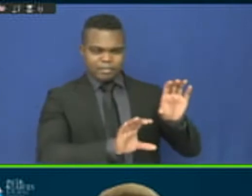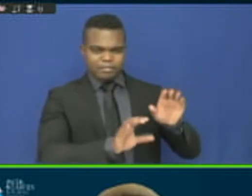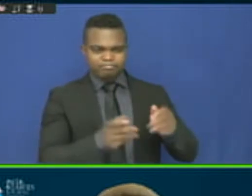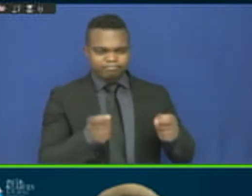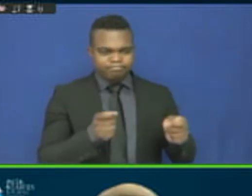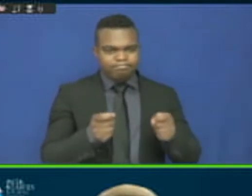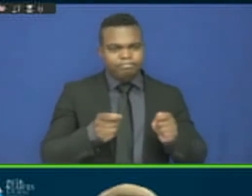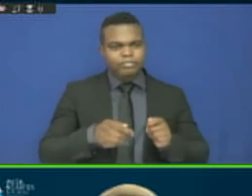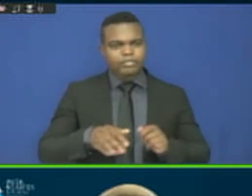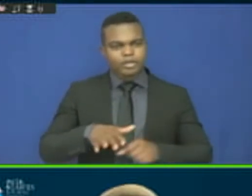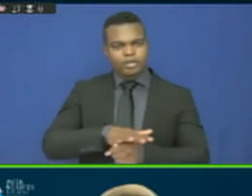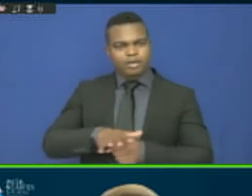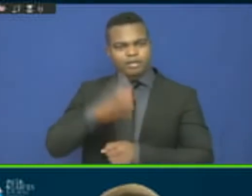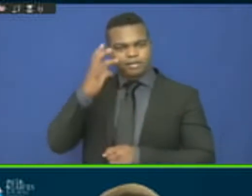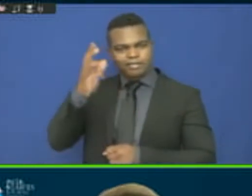to localize them.